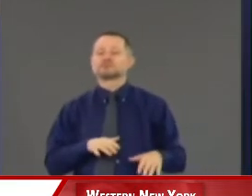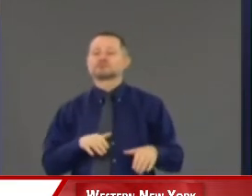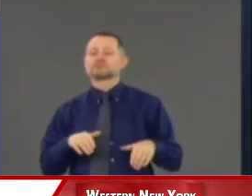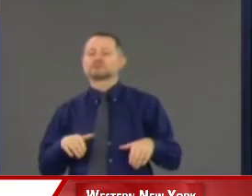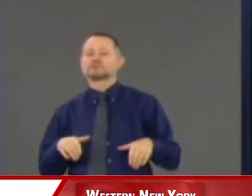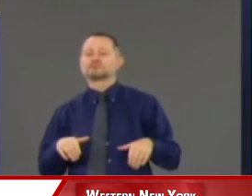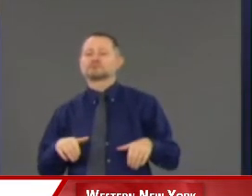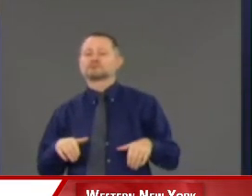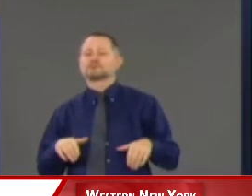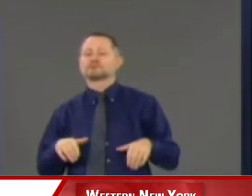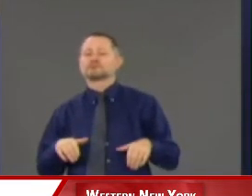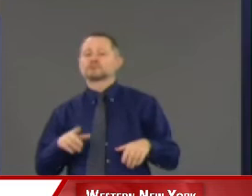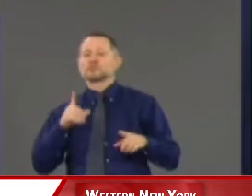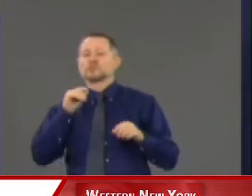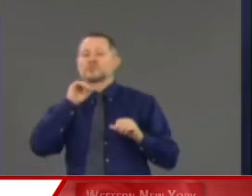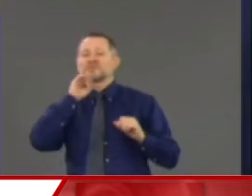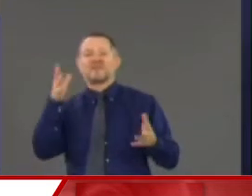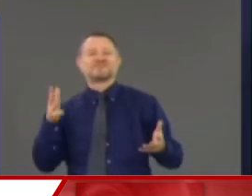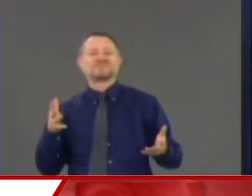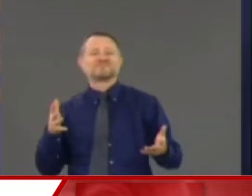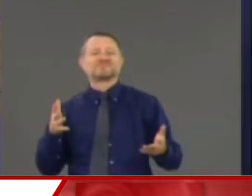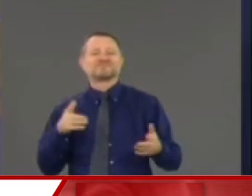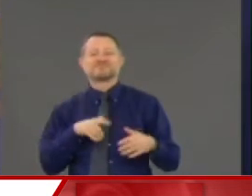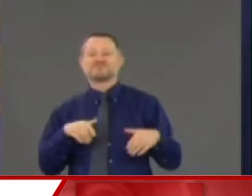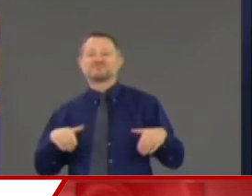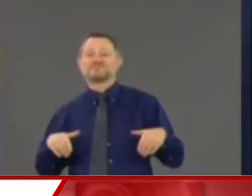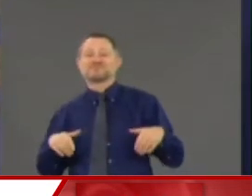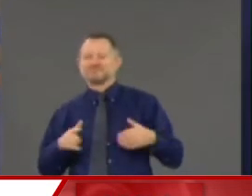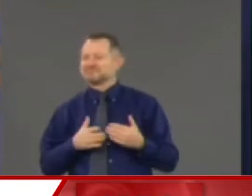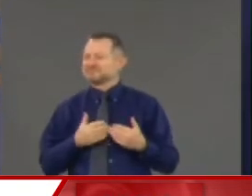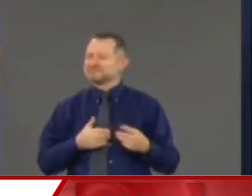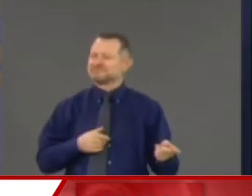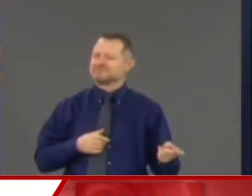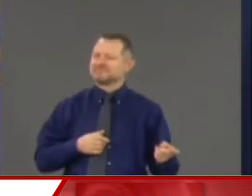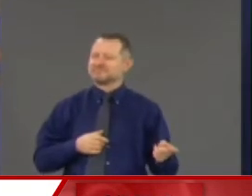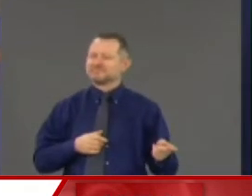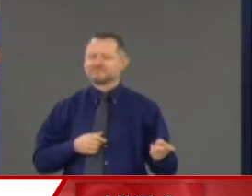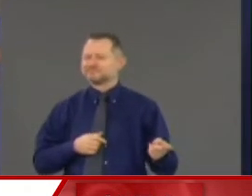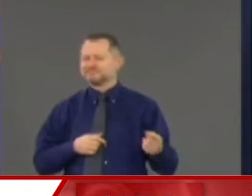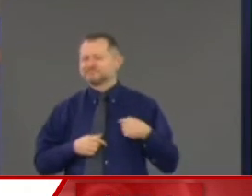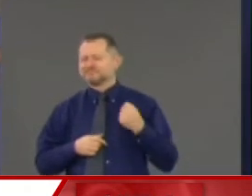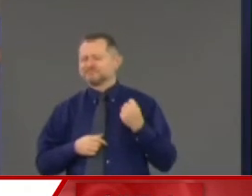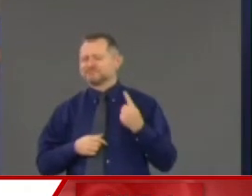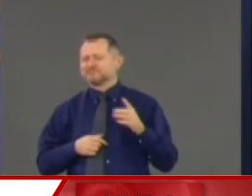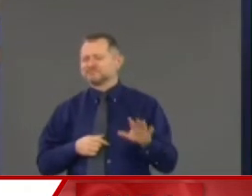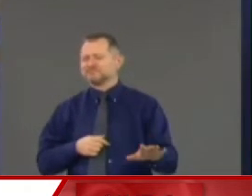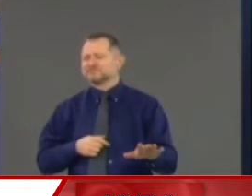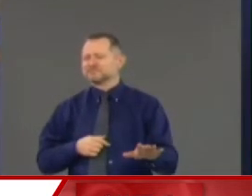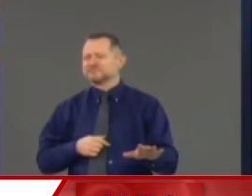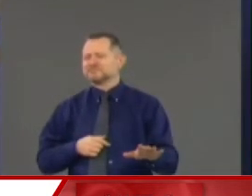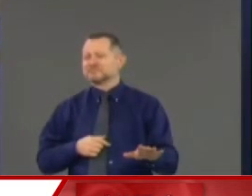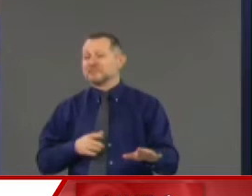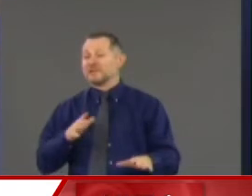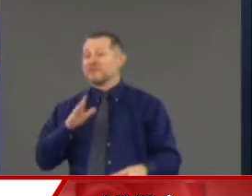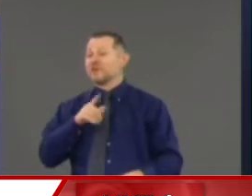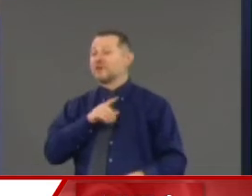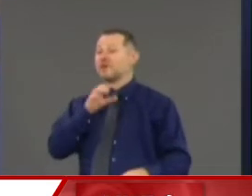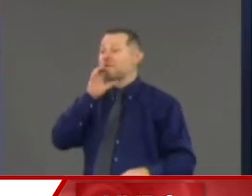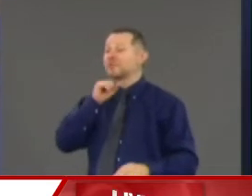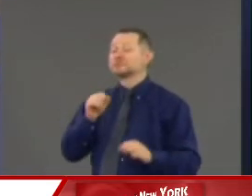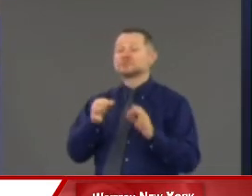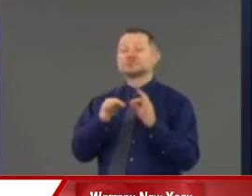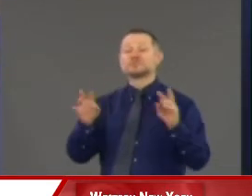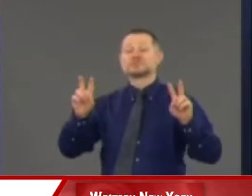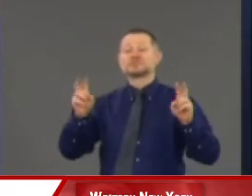to do. The old expression, the legislator who does nothing does nothing wrong.